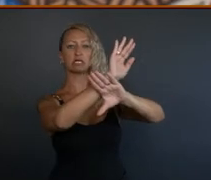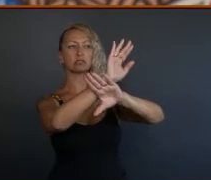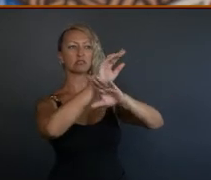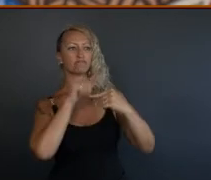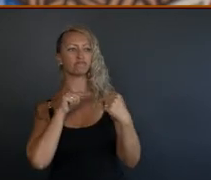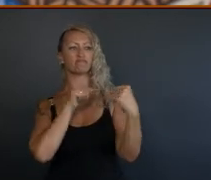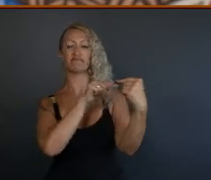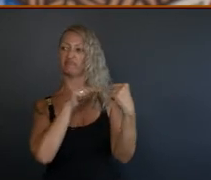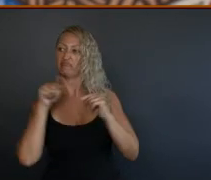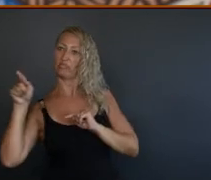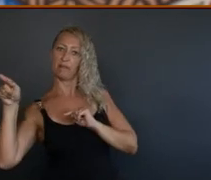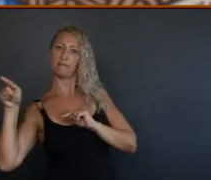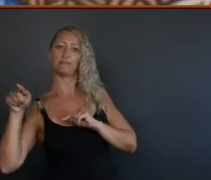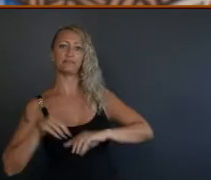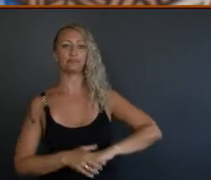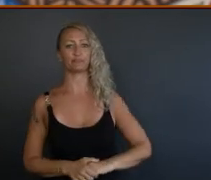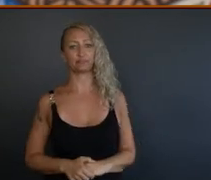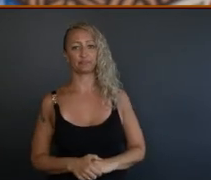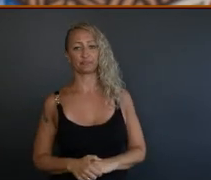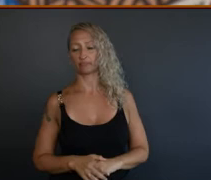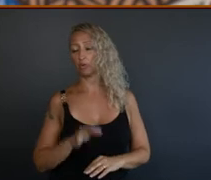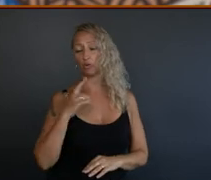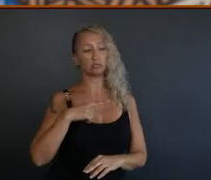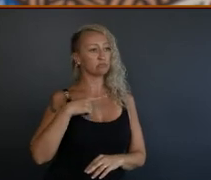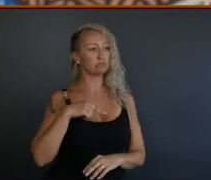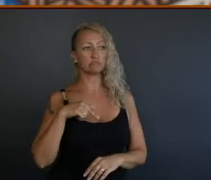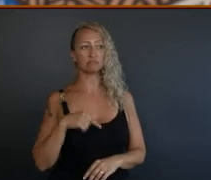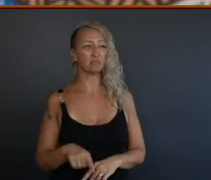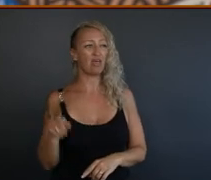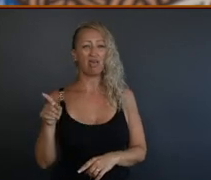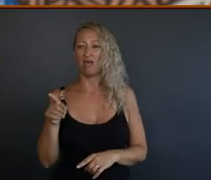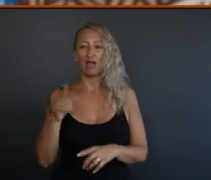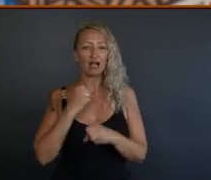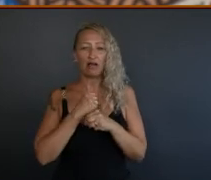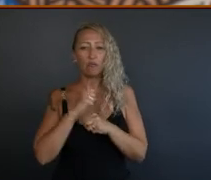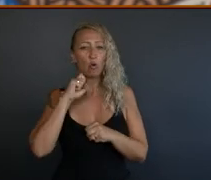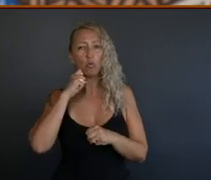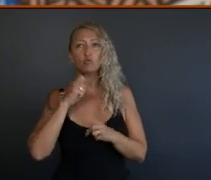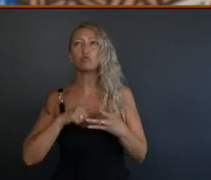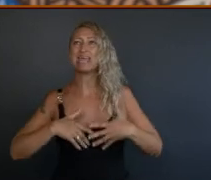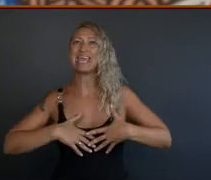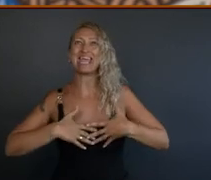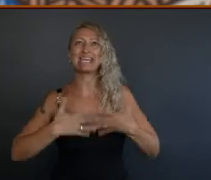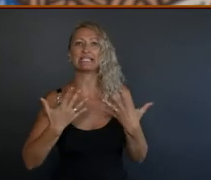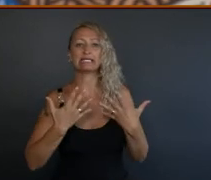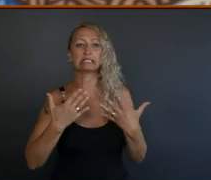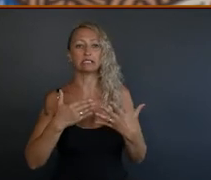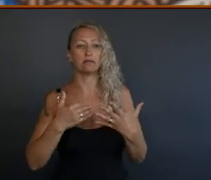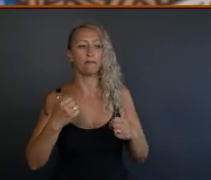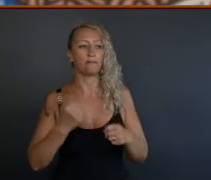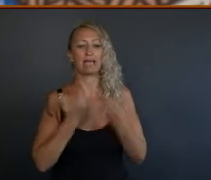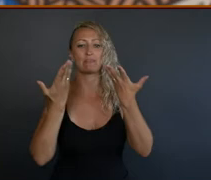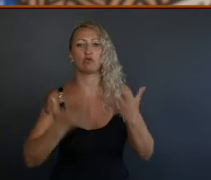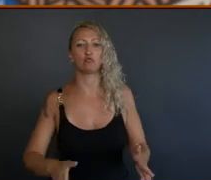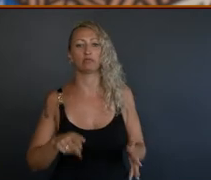black man. And they will do anything in a little avenue to make you lose that case. No matter what it